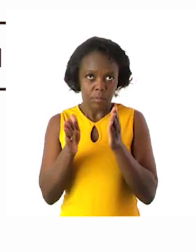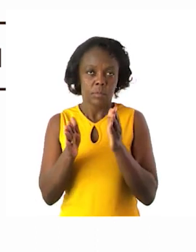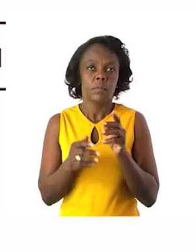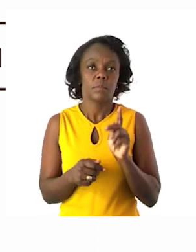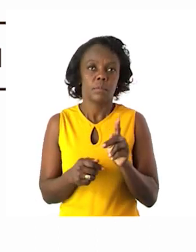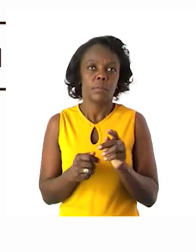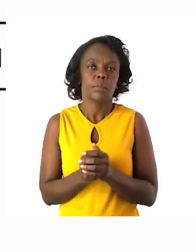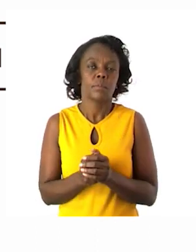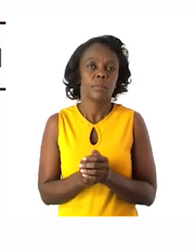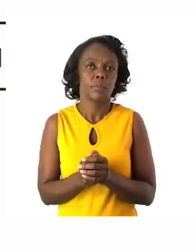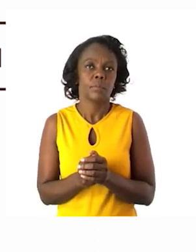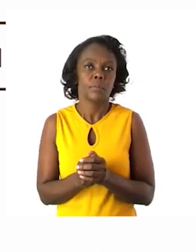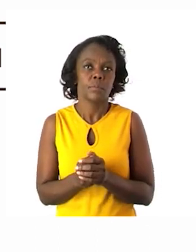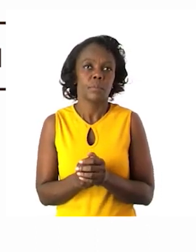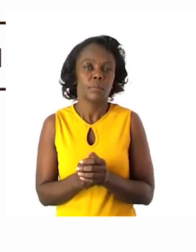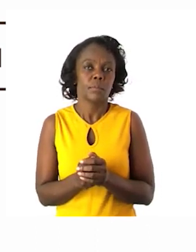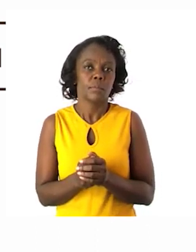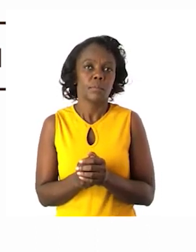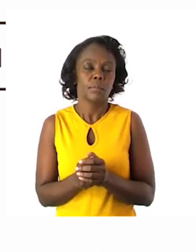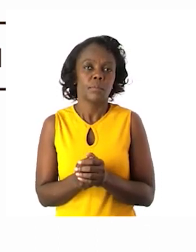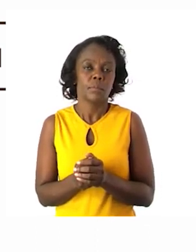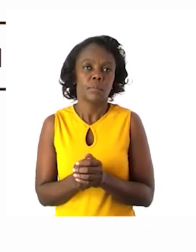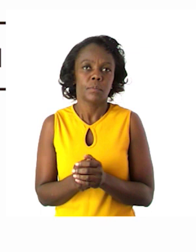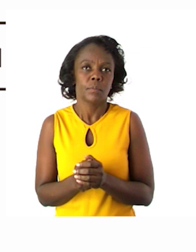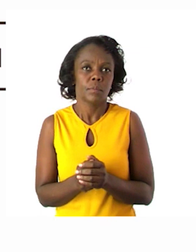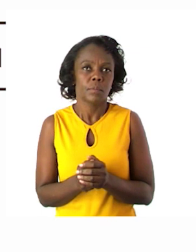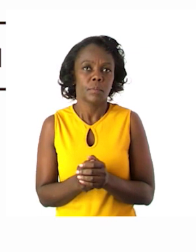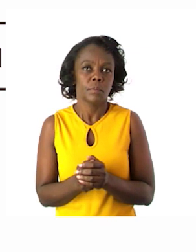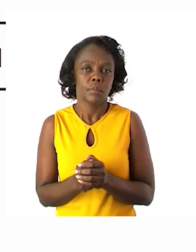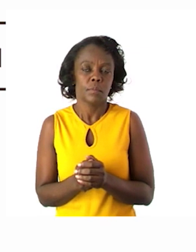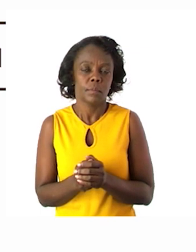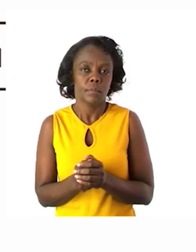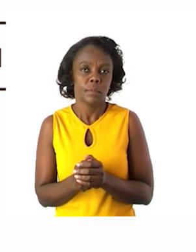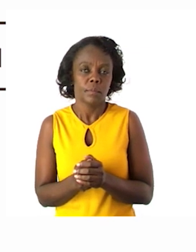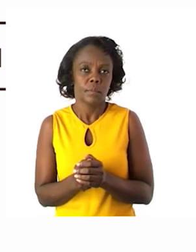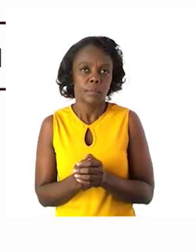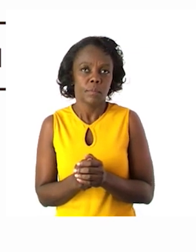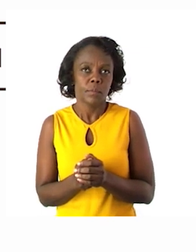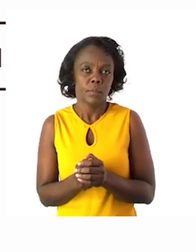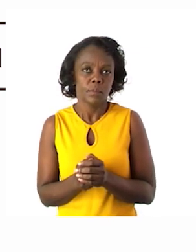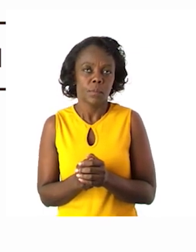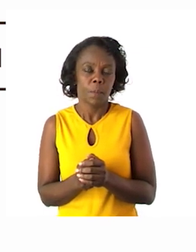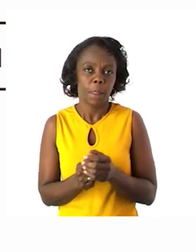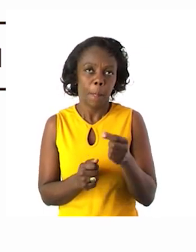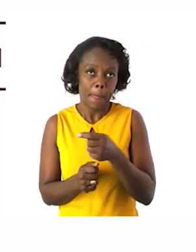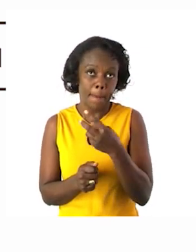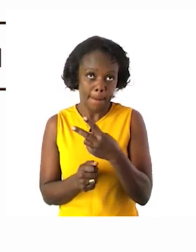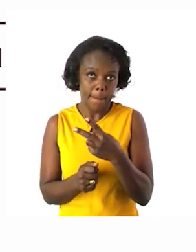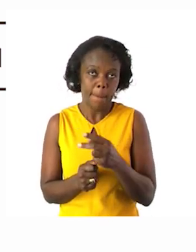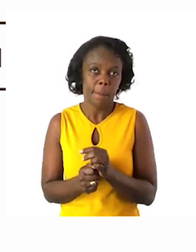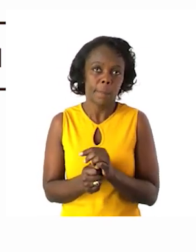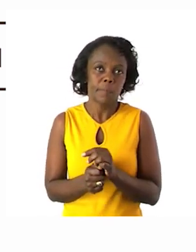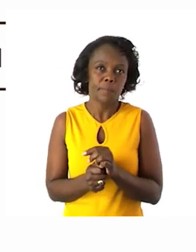this for your revision to remind yourselves. Okay so the grade 2s I would like you to